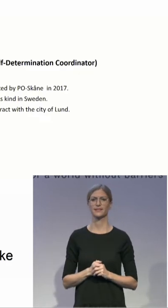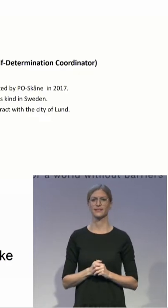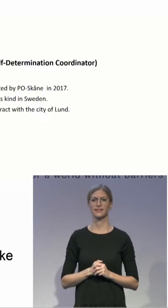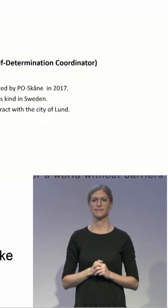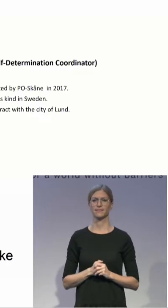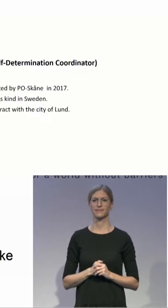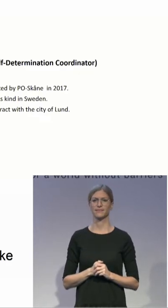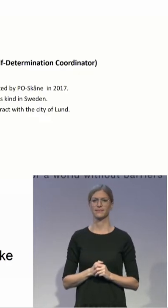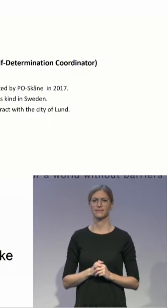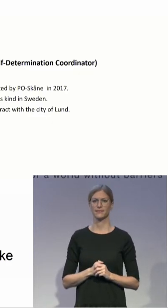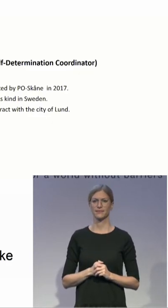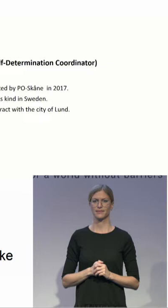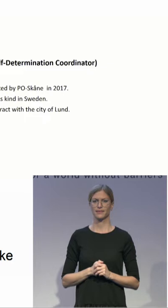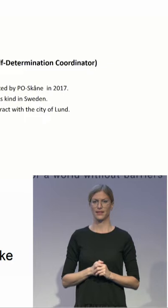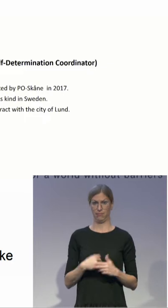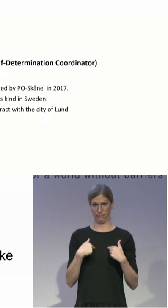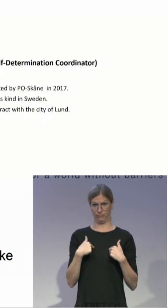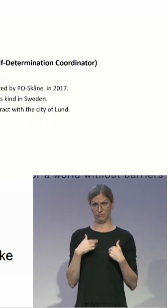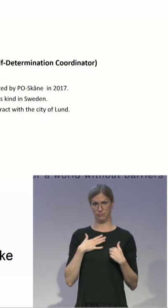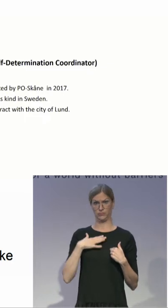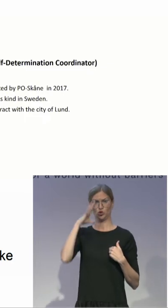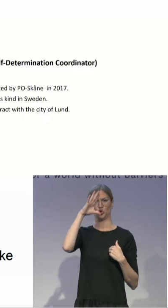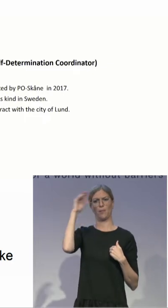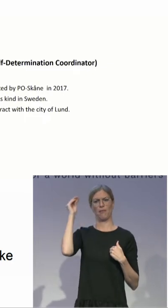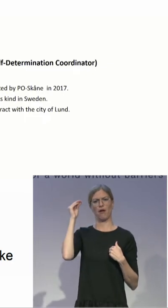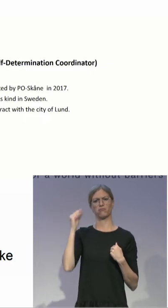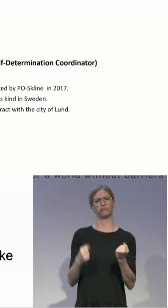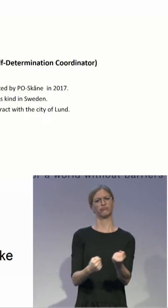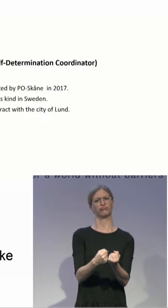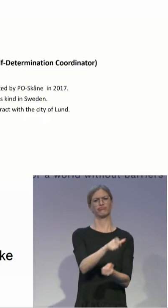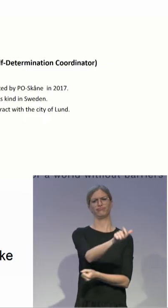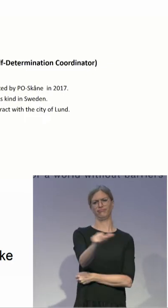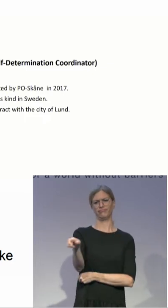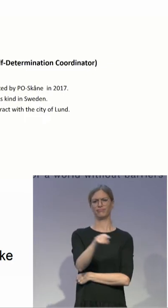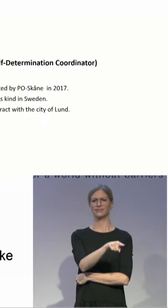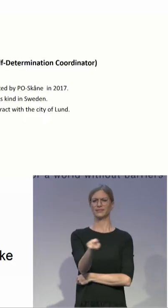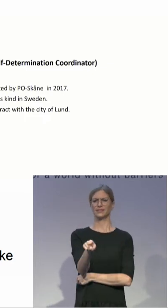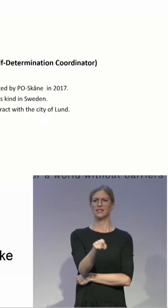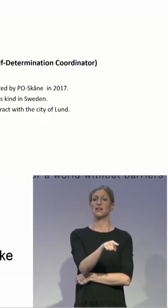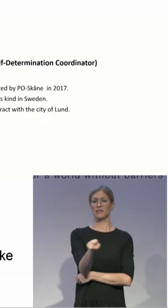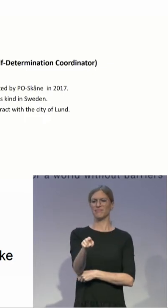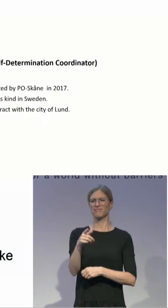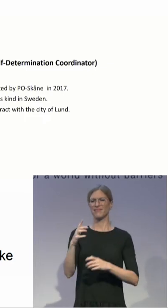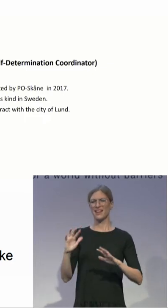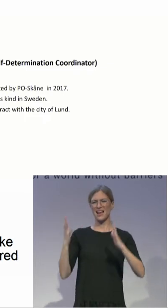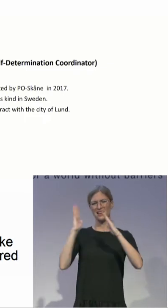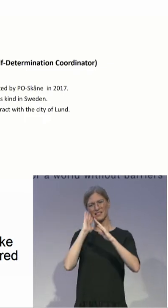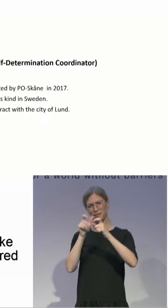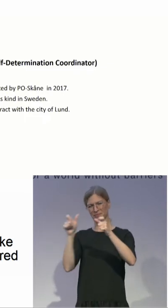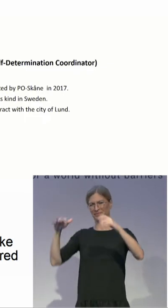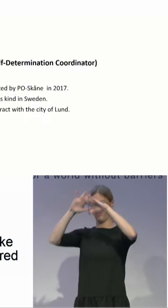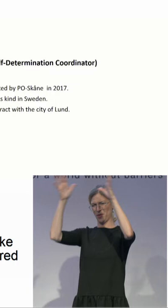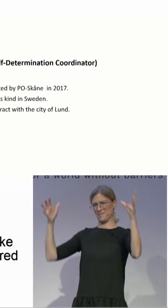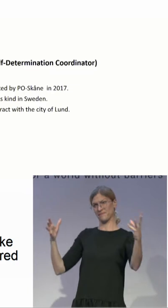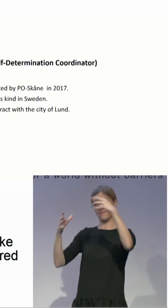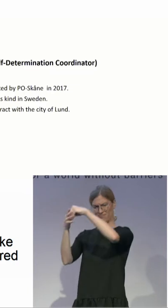The BSAM mainly supports persons who are living in sheltered living to support their way to